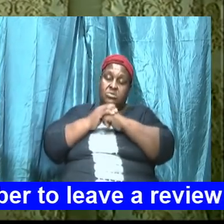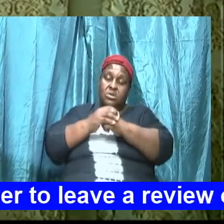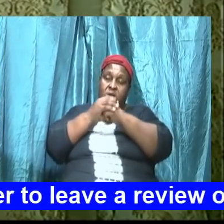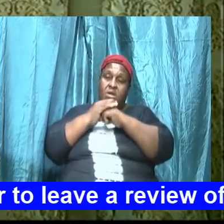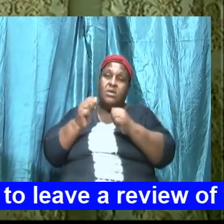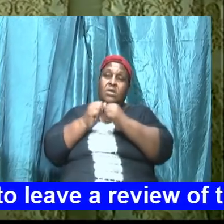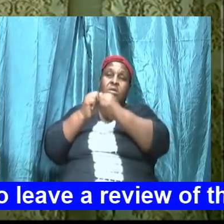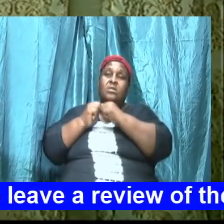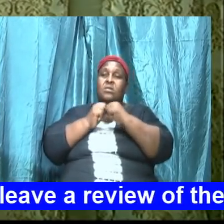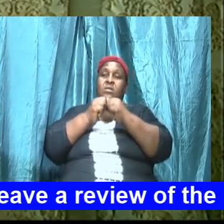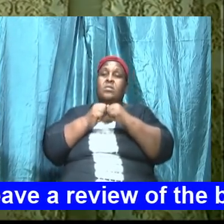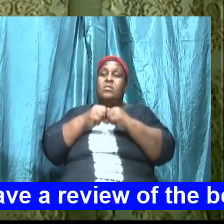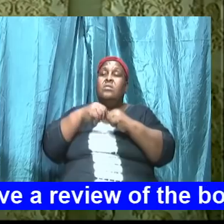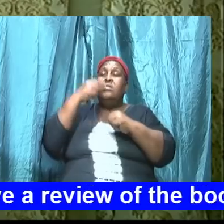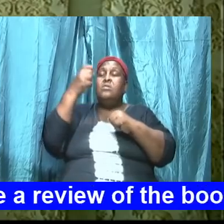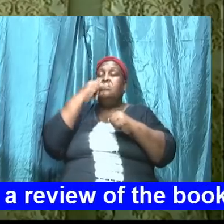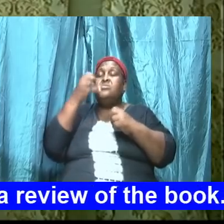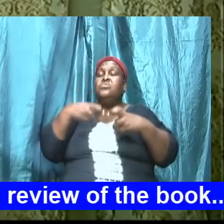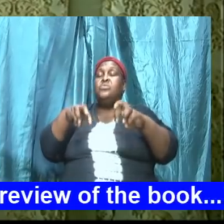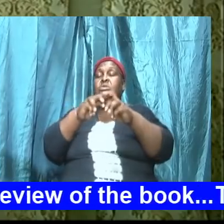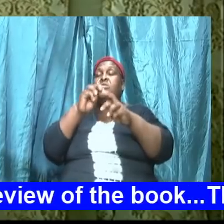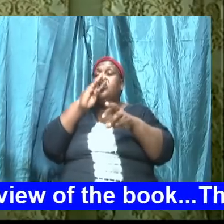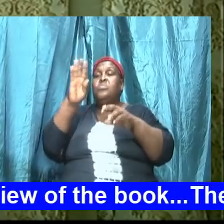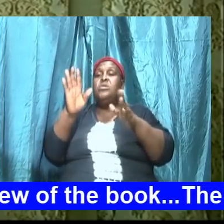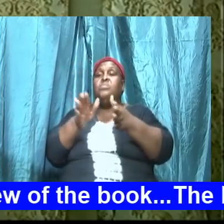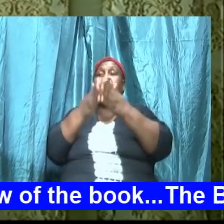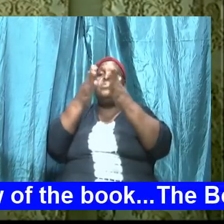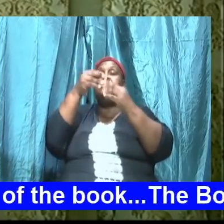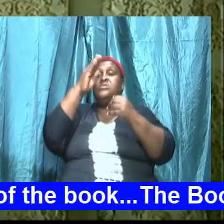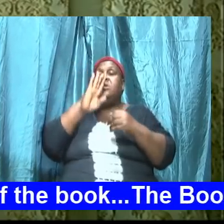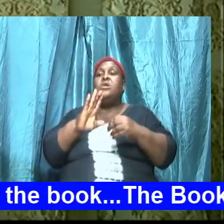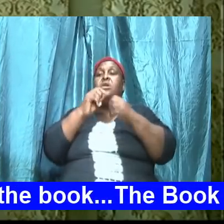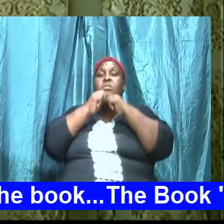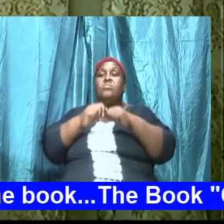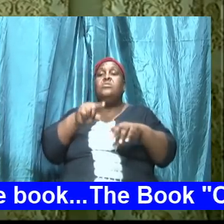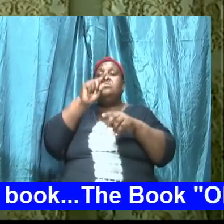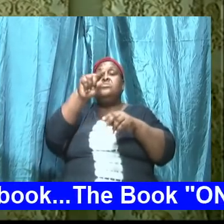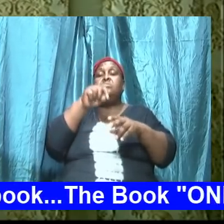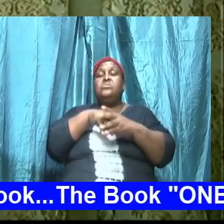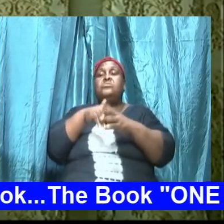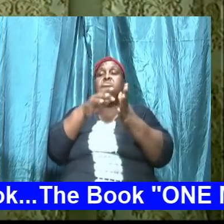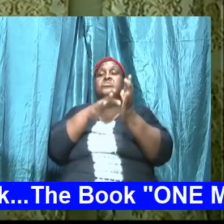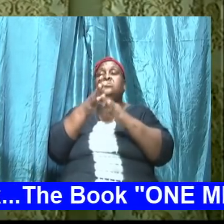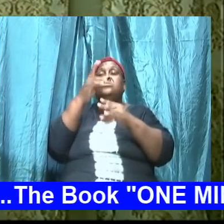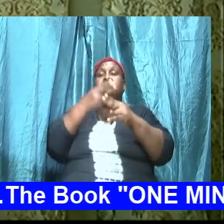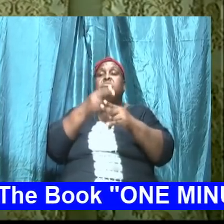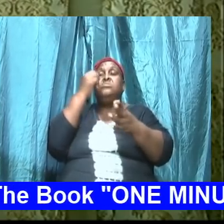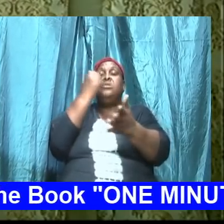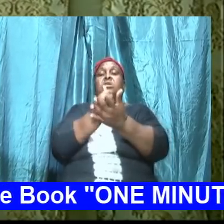is worthy to be praised God bless you in Jesus name Amen